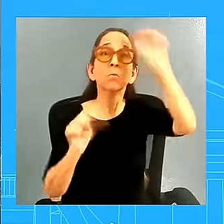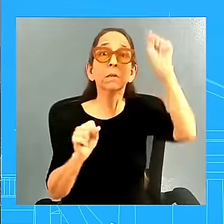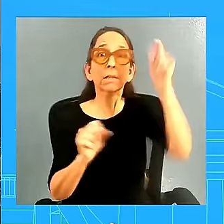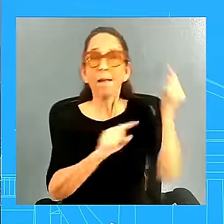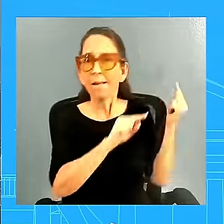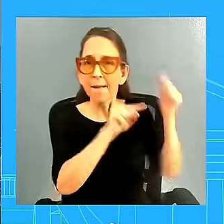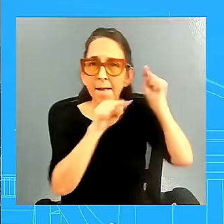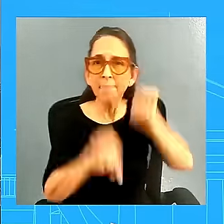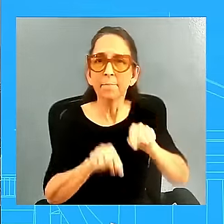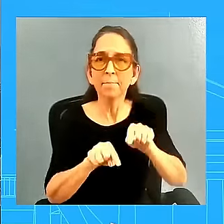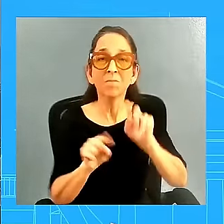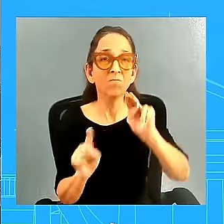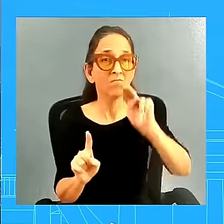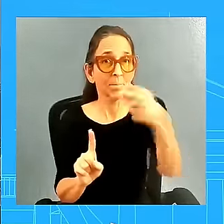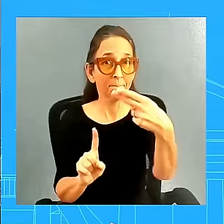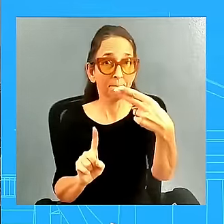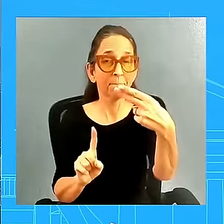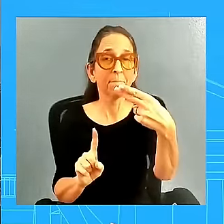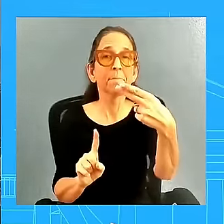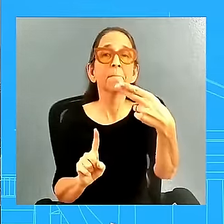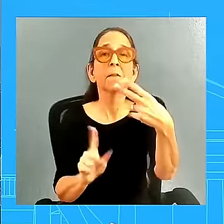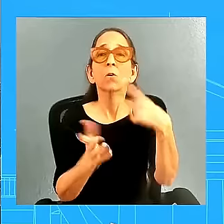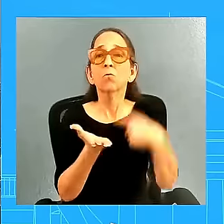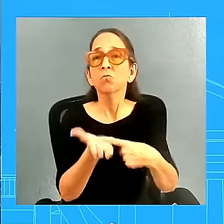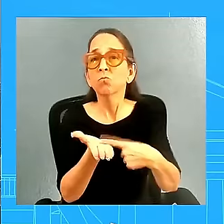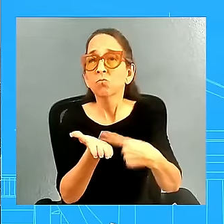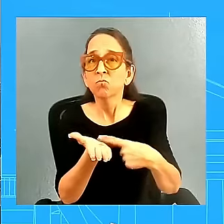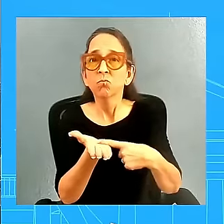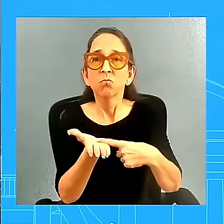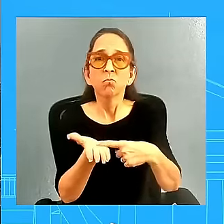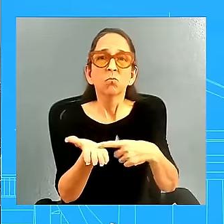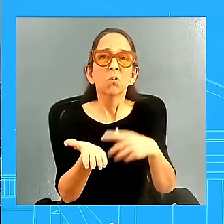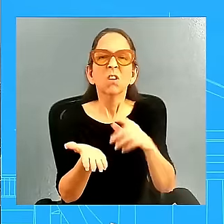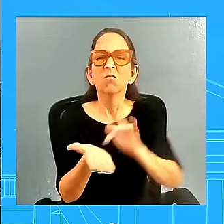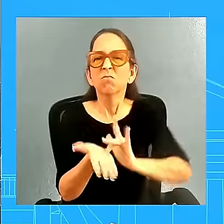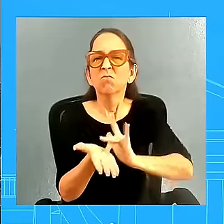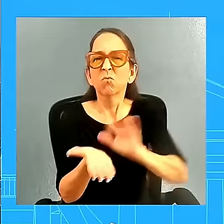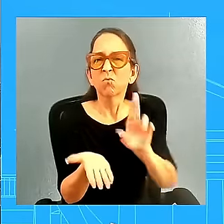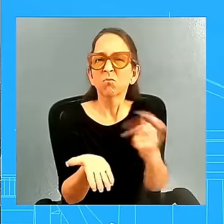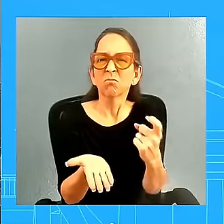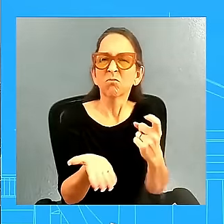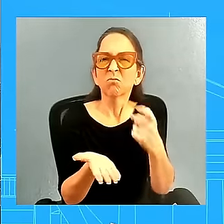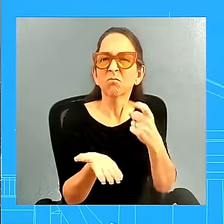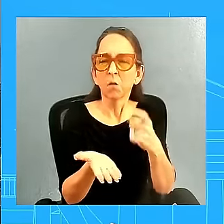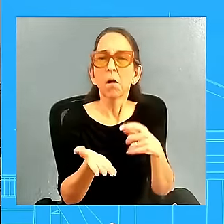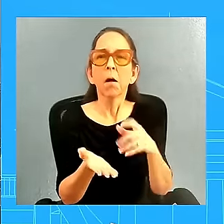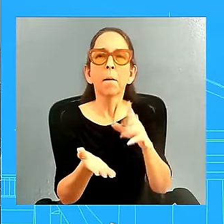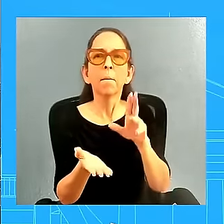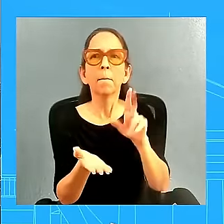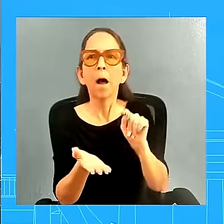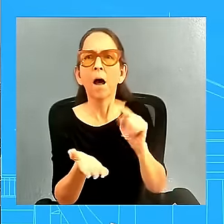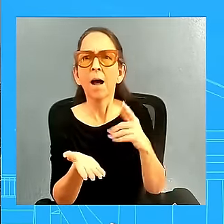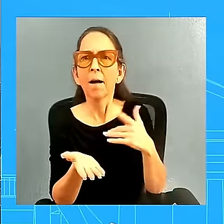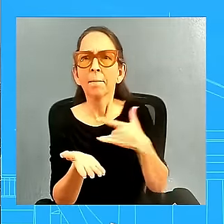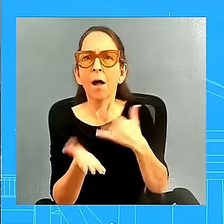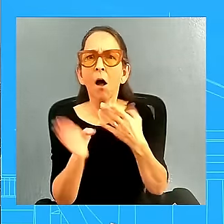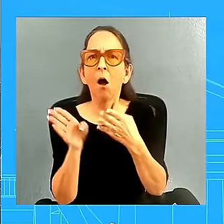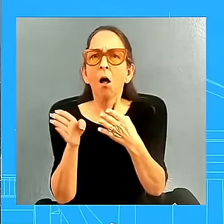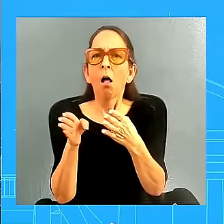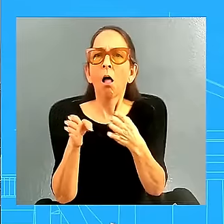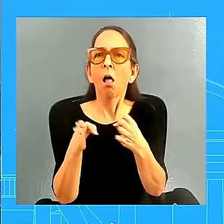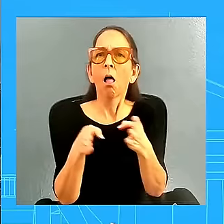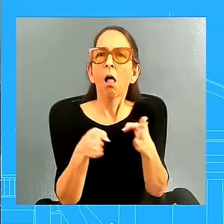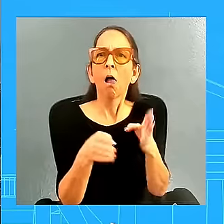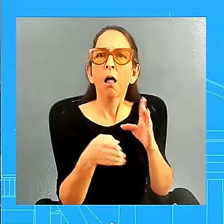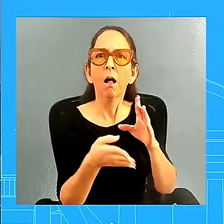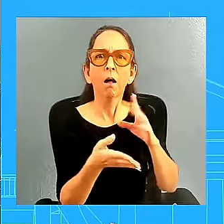on the issue of prescription drugs. But the majority, uh, more of his comments yesterday were really some of the most dire warnings we've heard from this